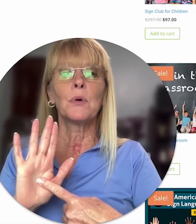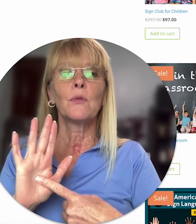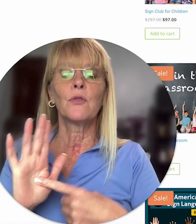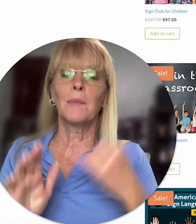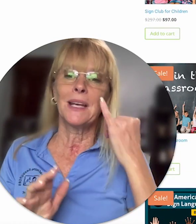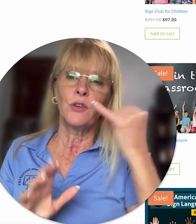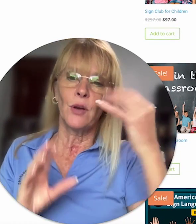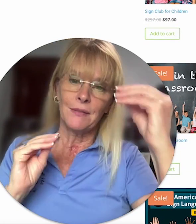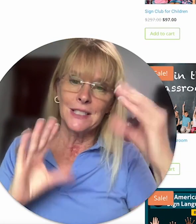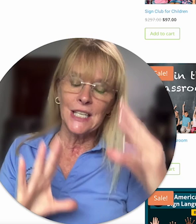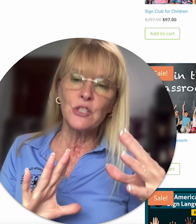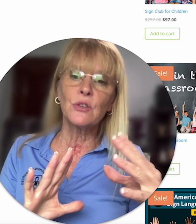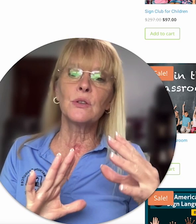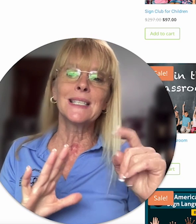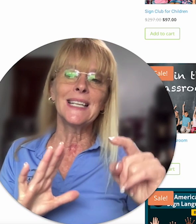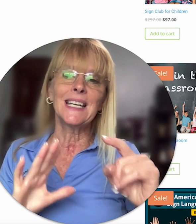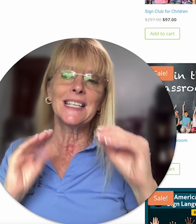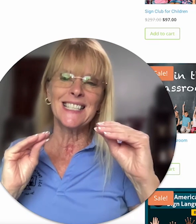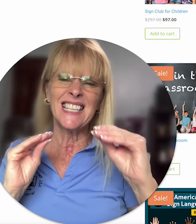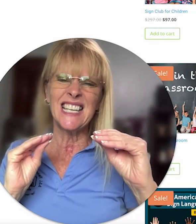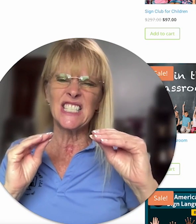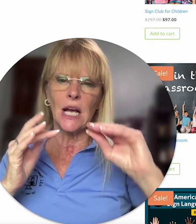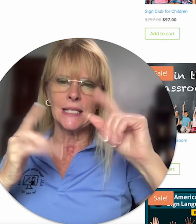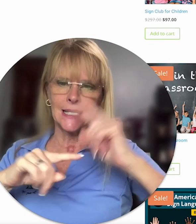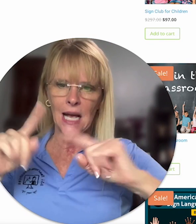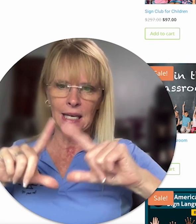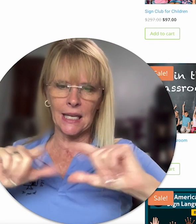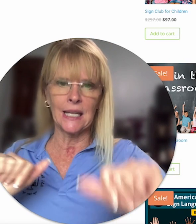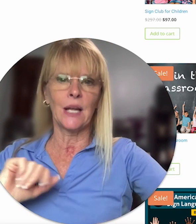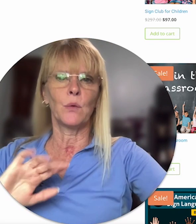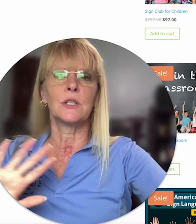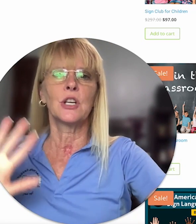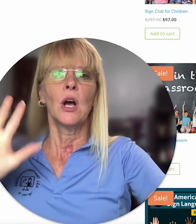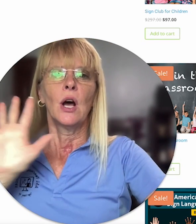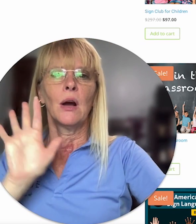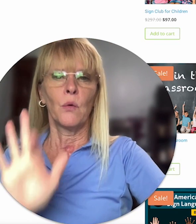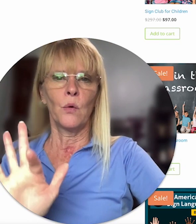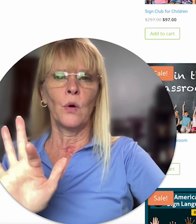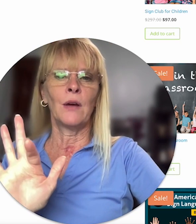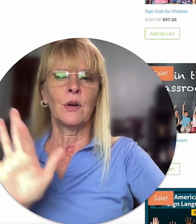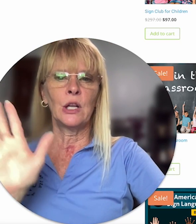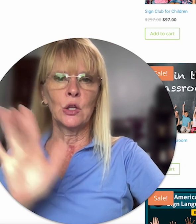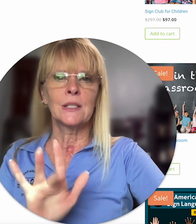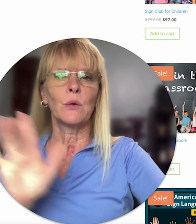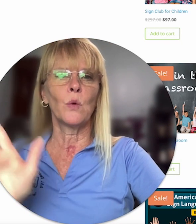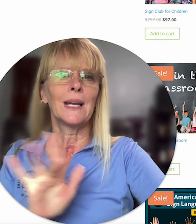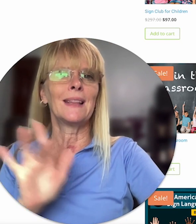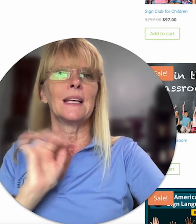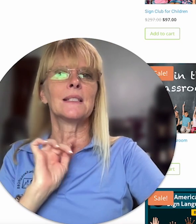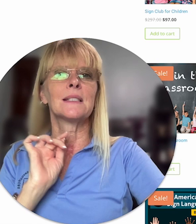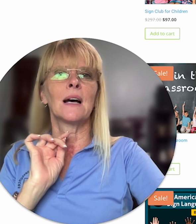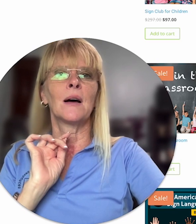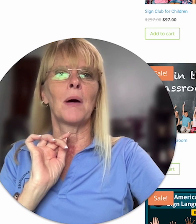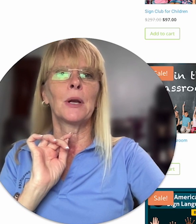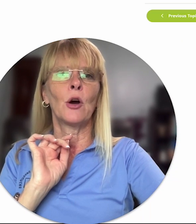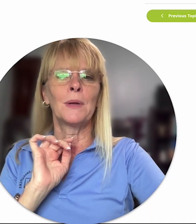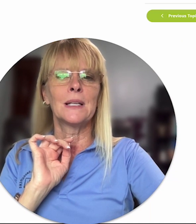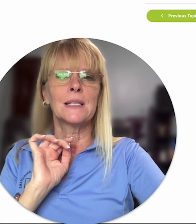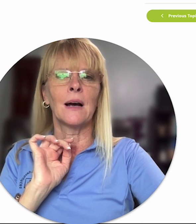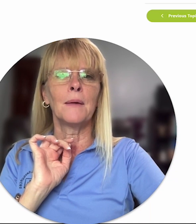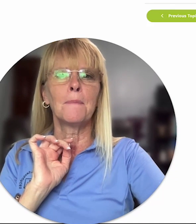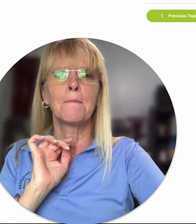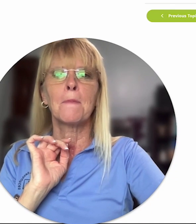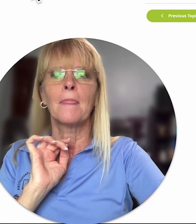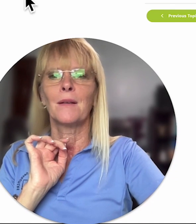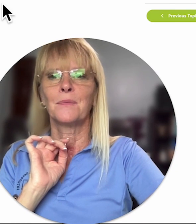example from if you have teachers needing to teach a sign language if we looked at one of these i'm going to open